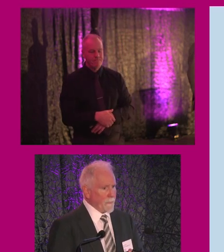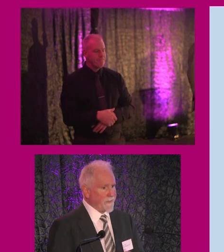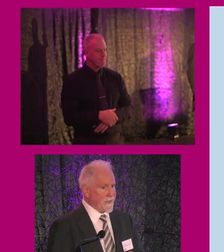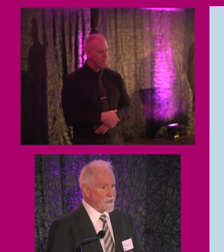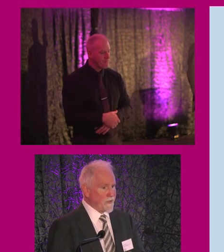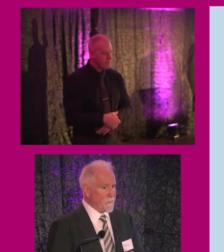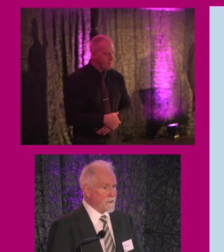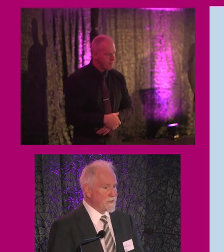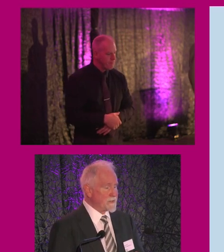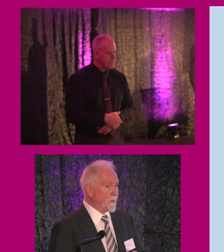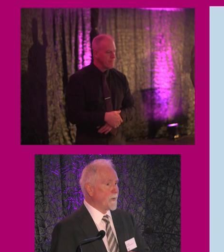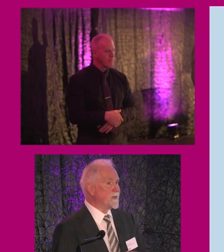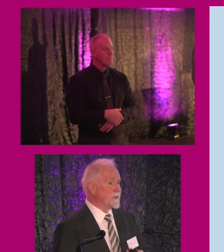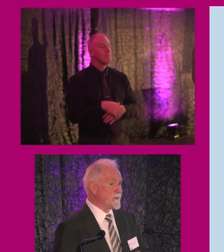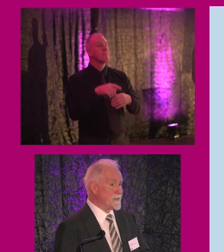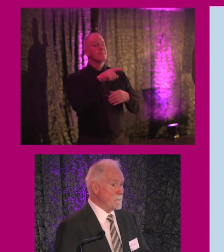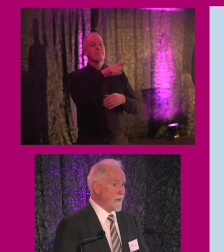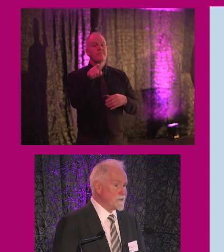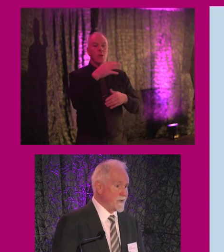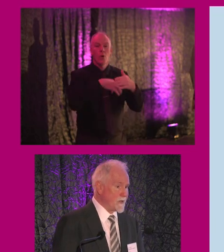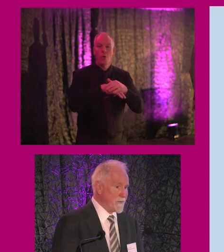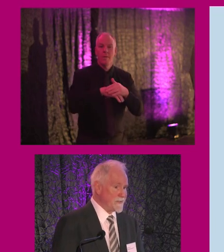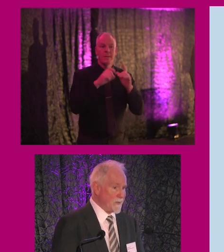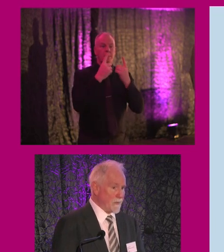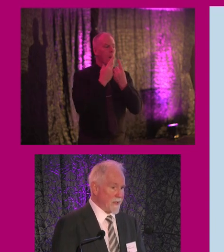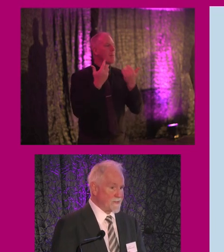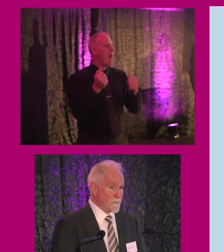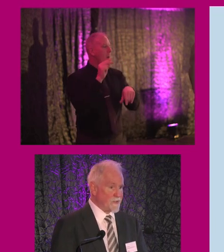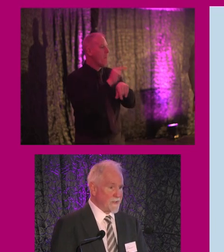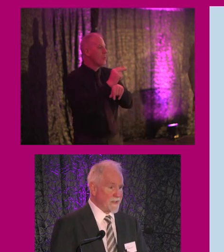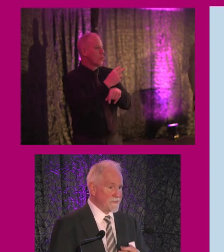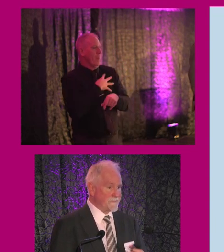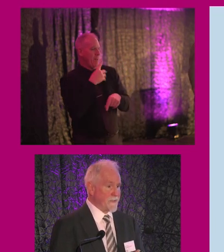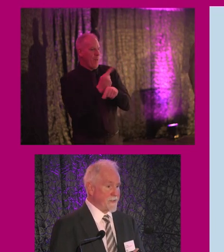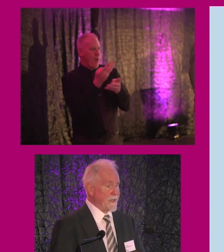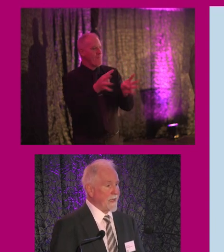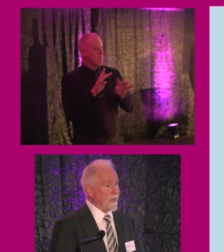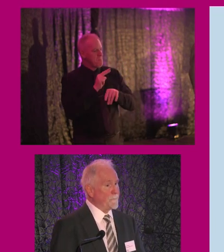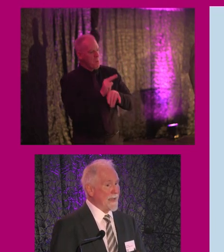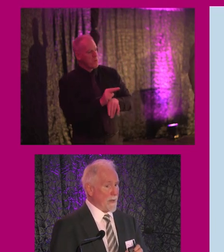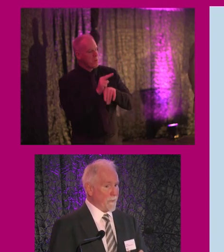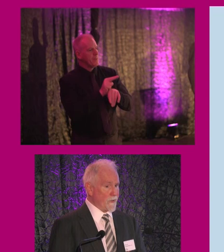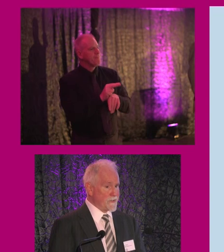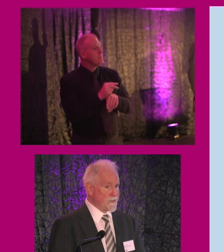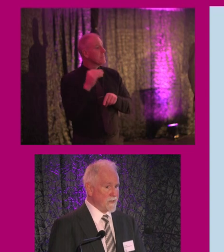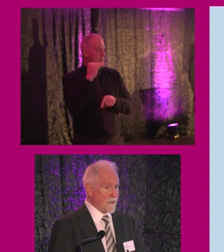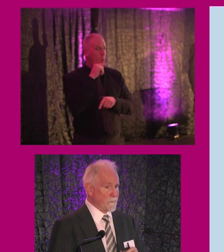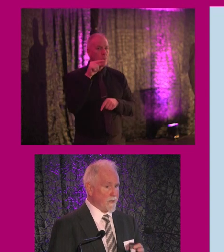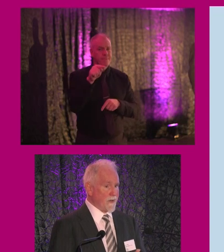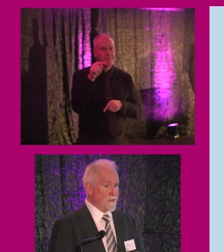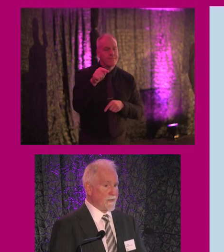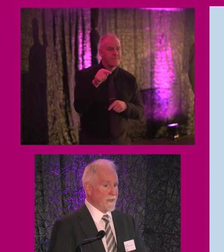Within each government department, there is a monitoring committee in place, which is very important